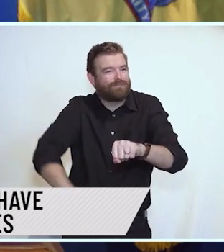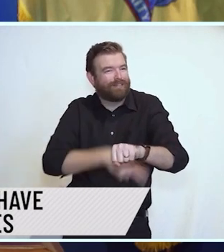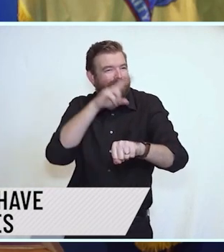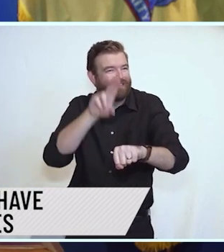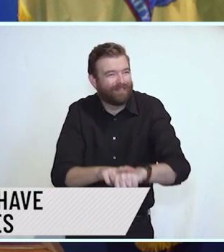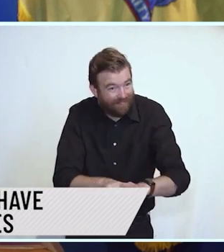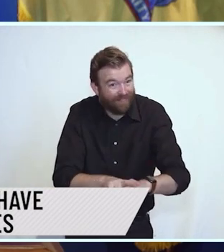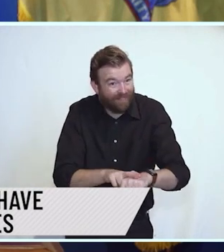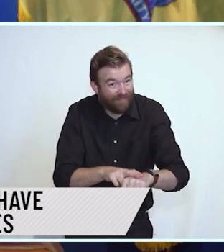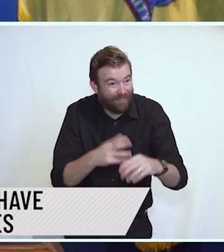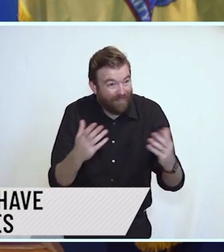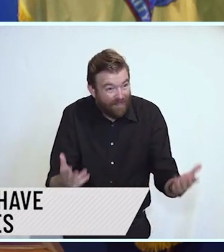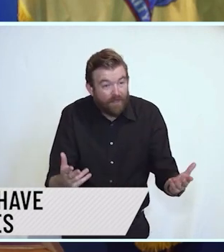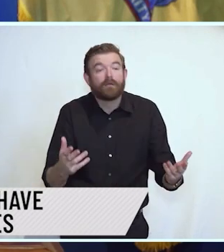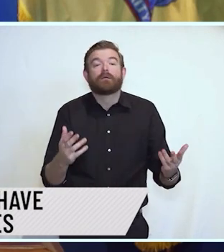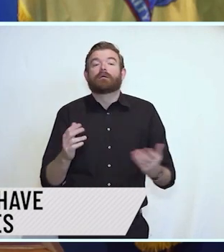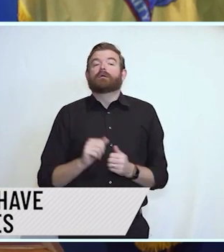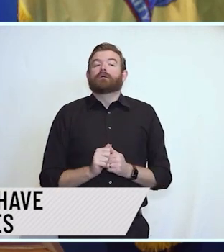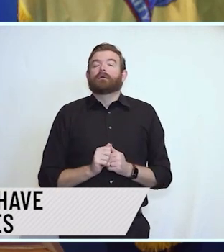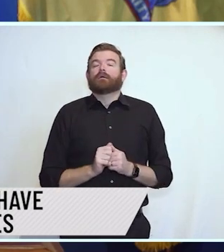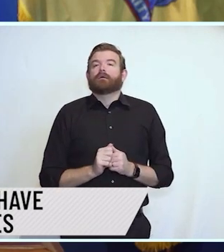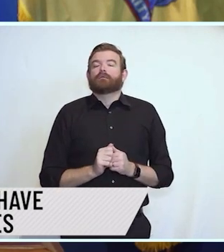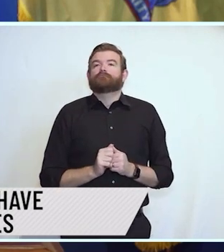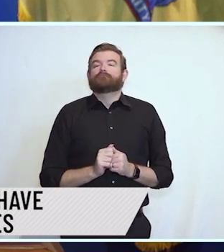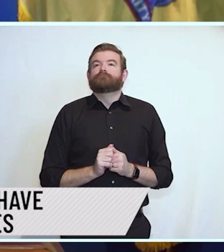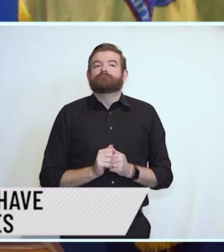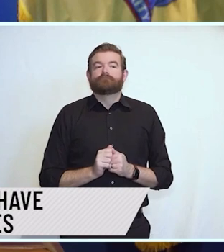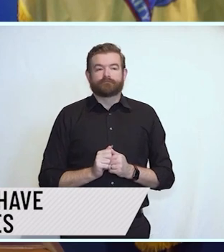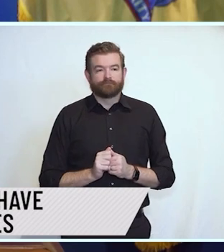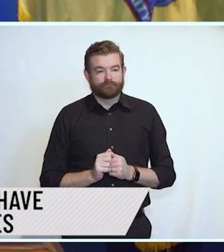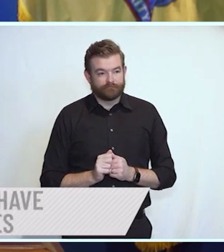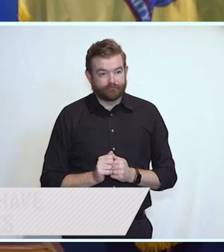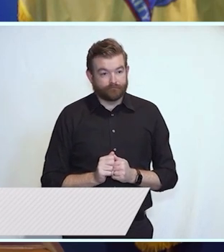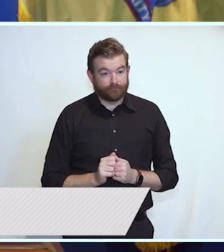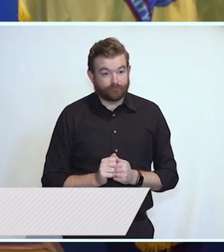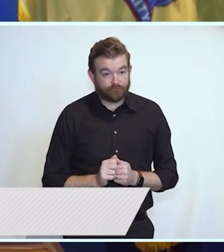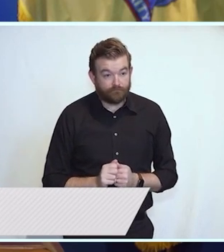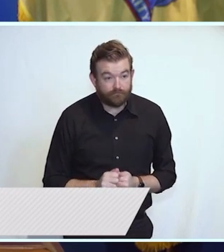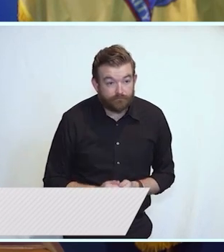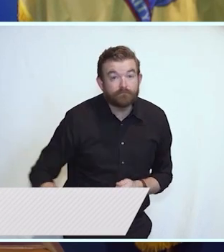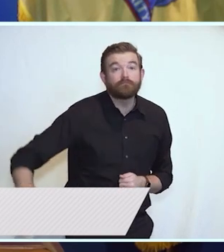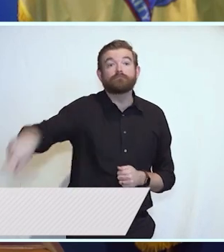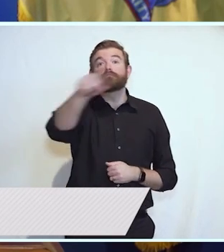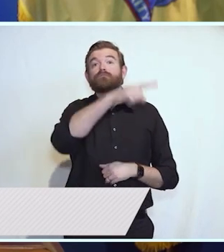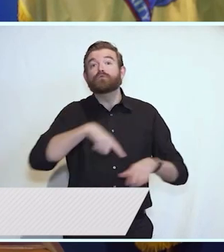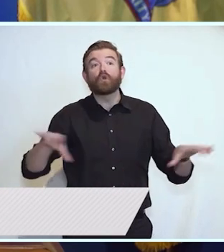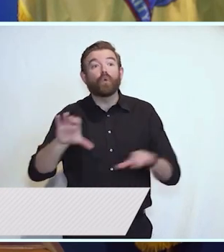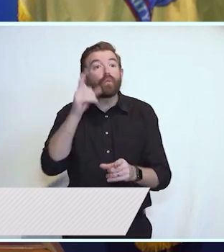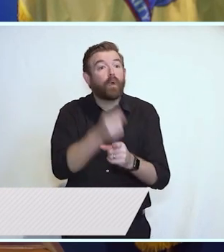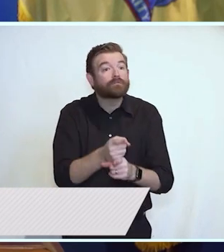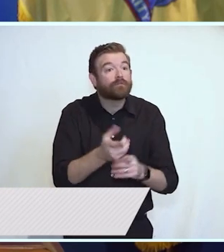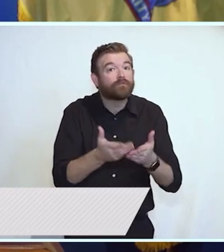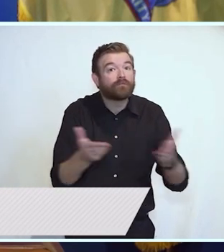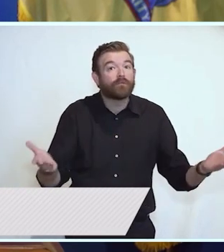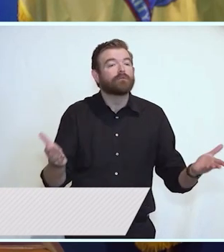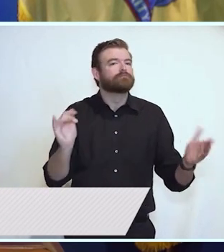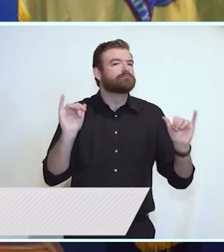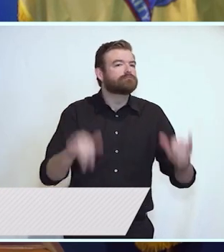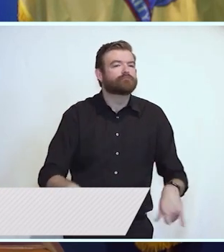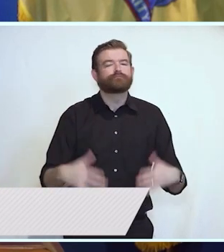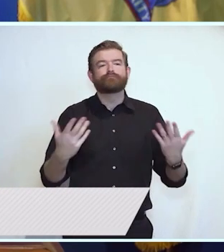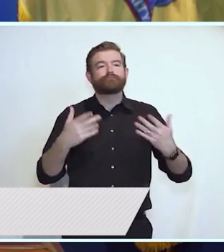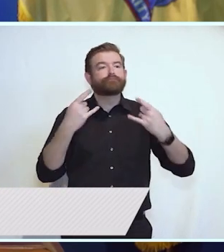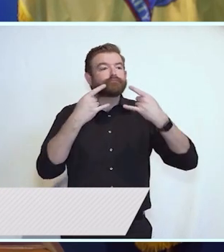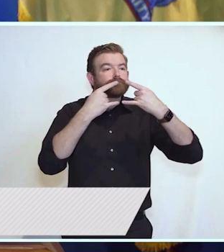one step closer to regaining the life that we knew prior to COVID. To each and every one of you